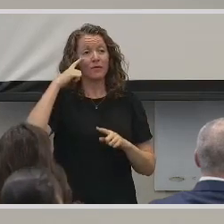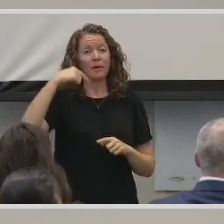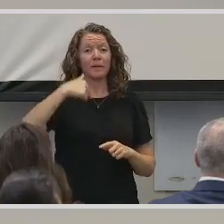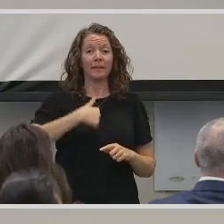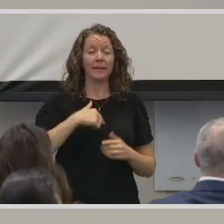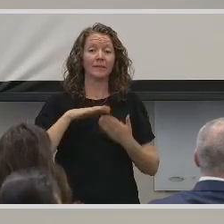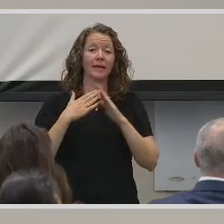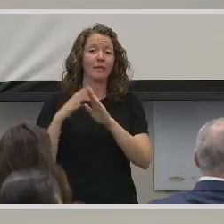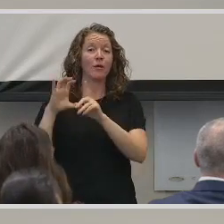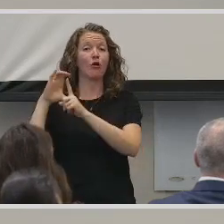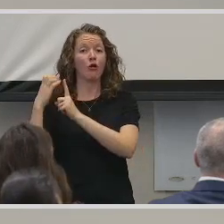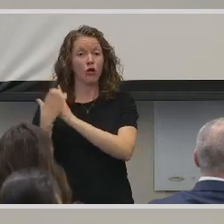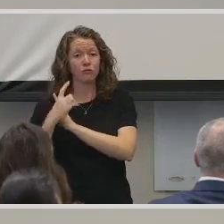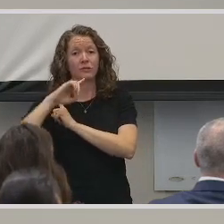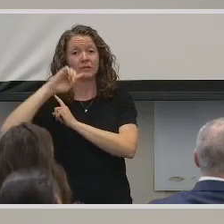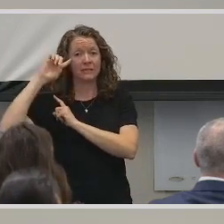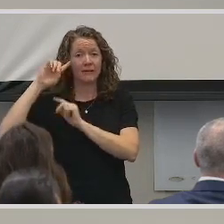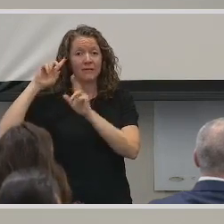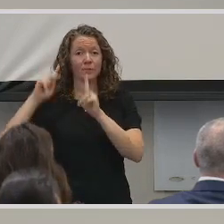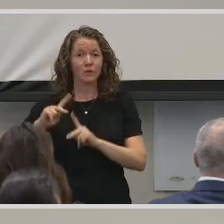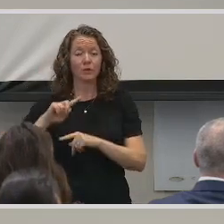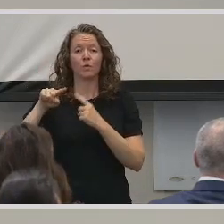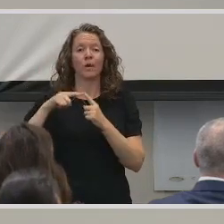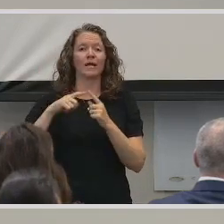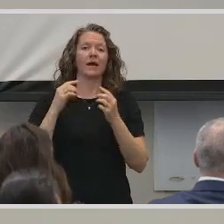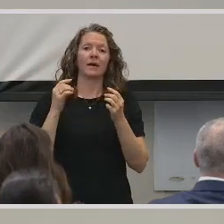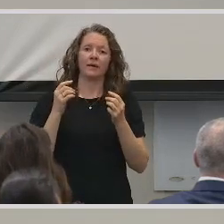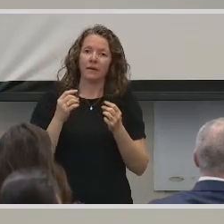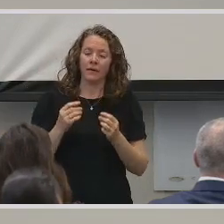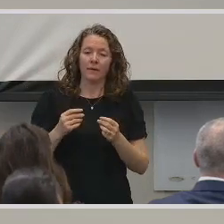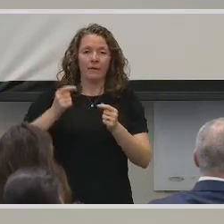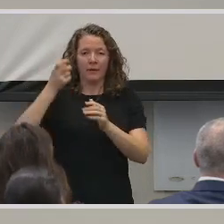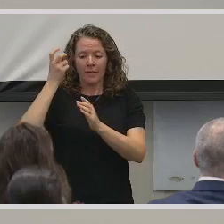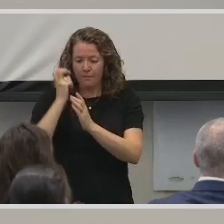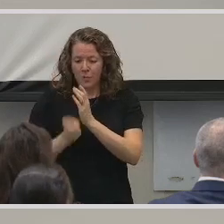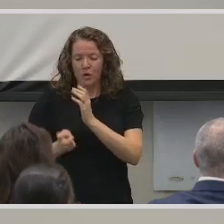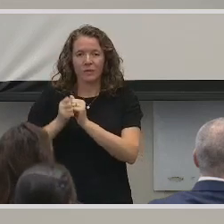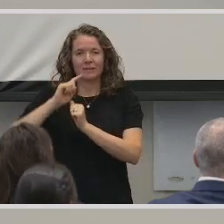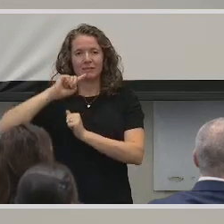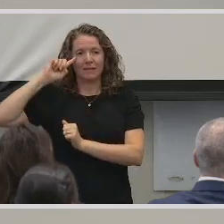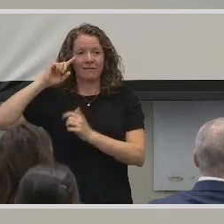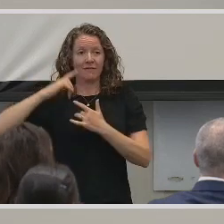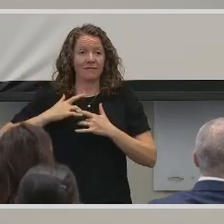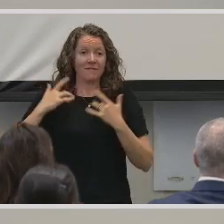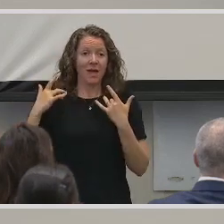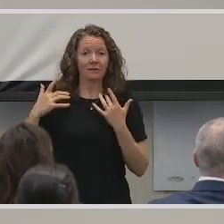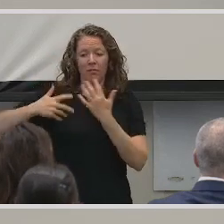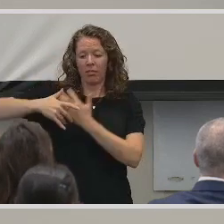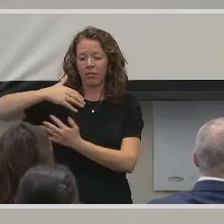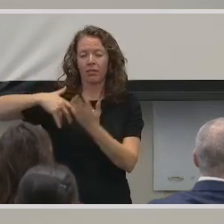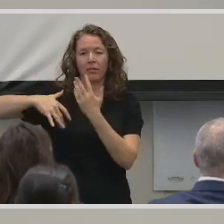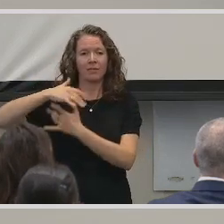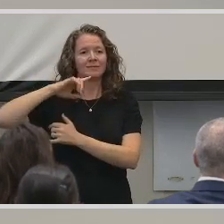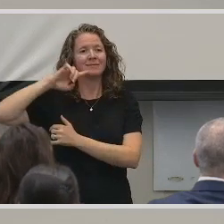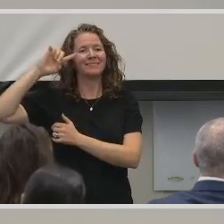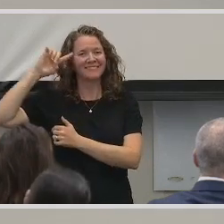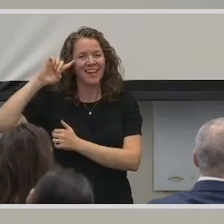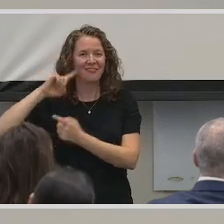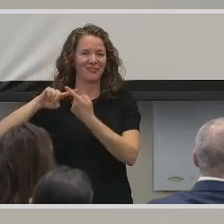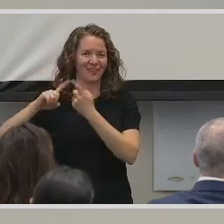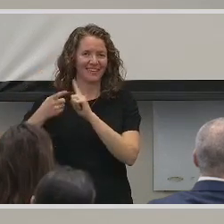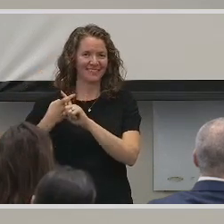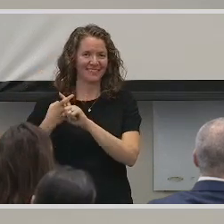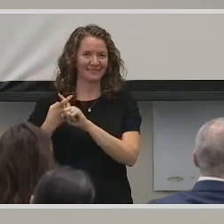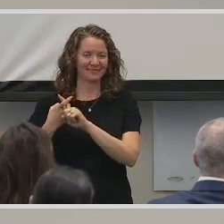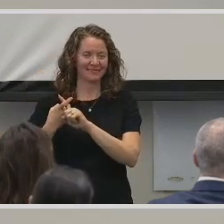became culturally deaf once I emerged myself in deaf events and I started hanging out with my deaf friends. And